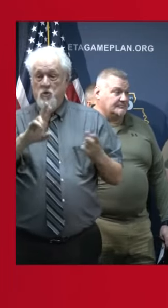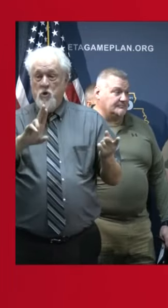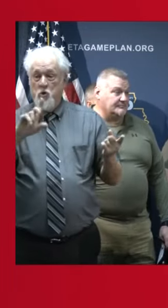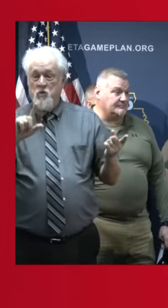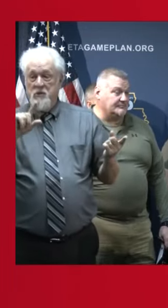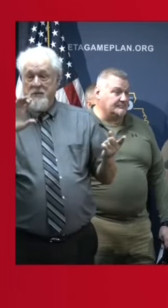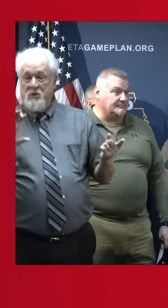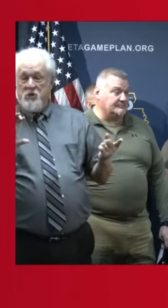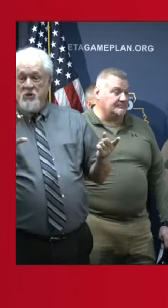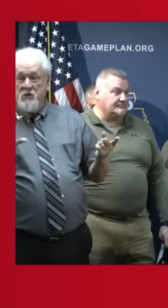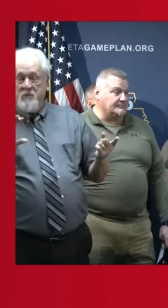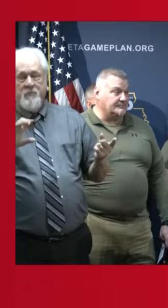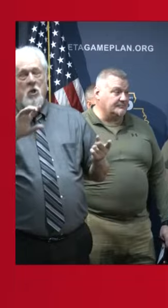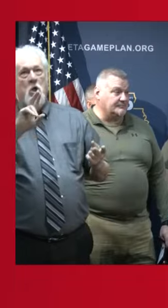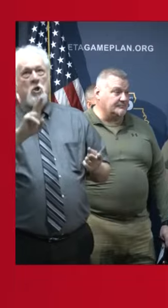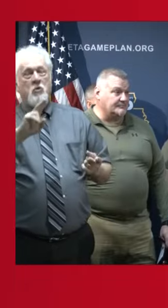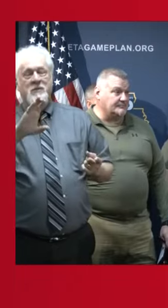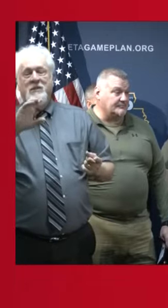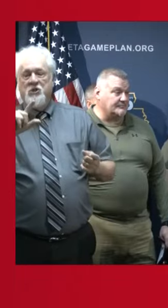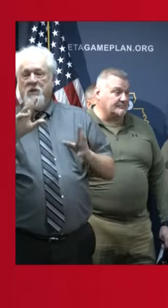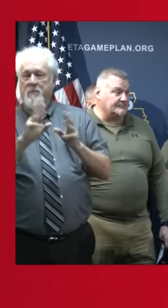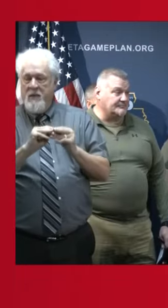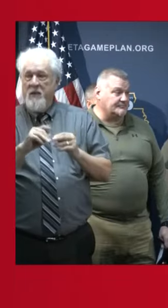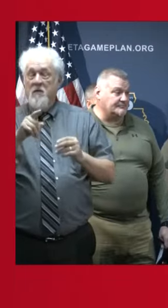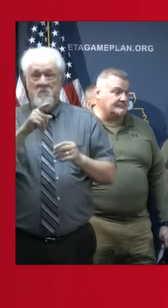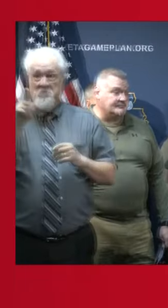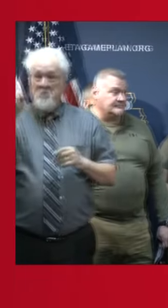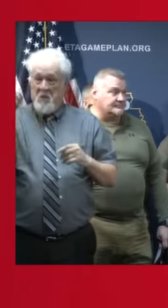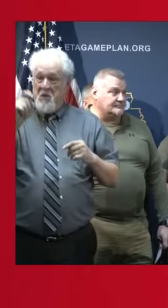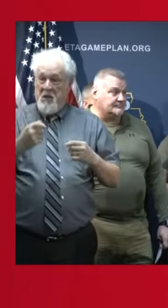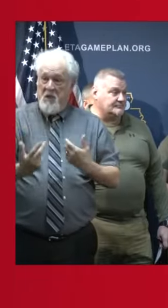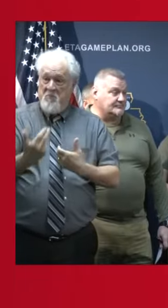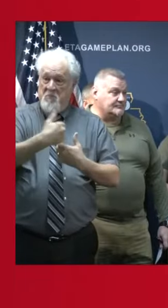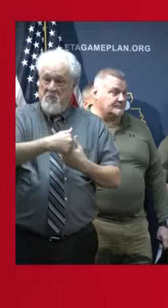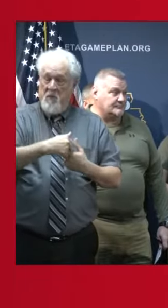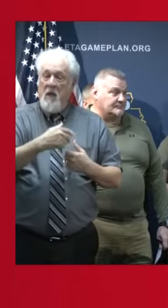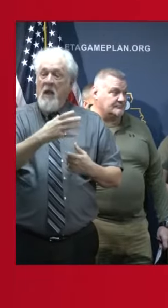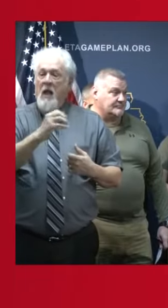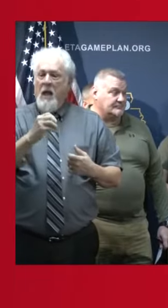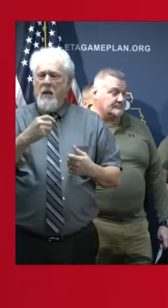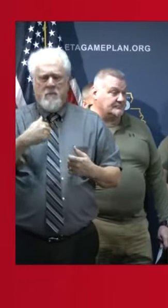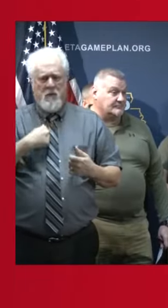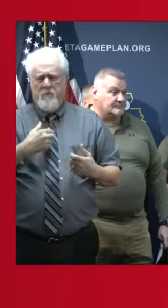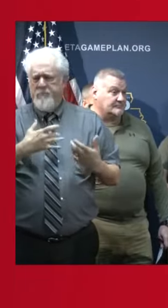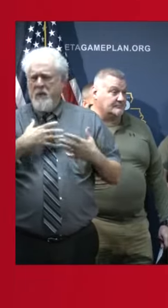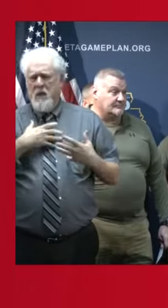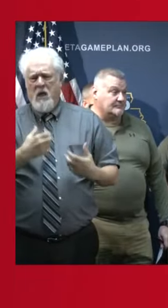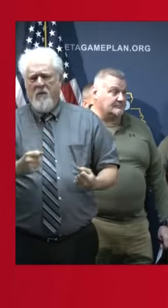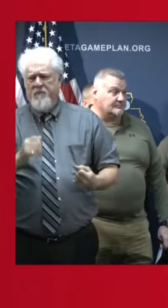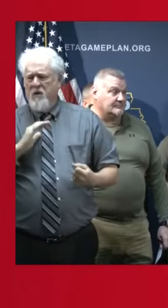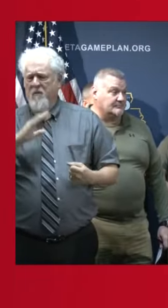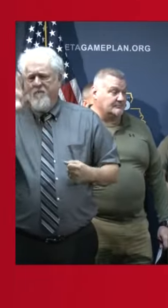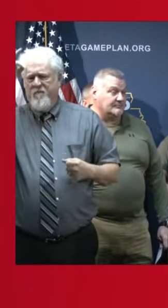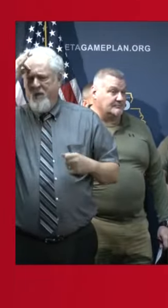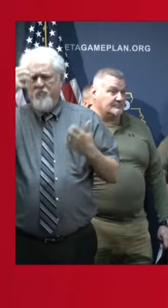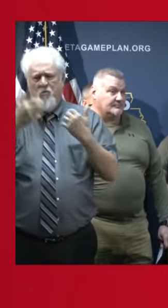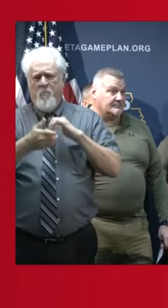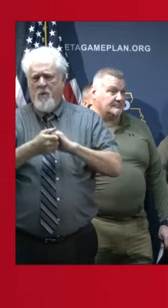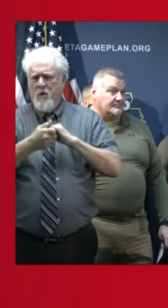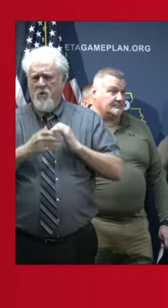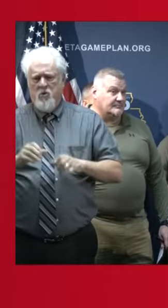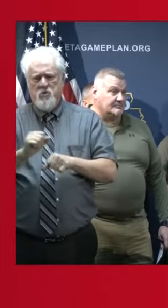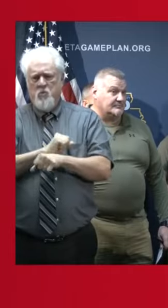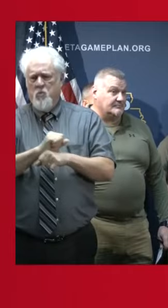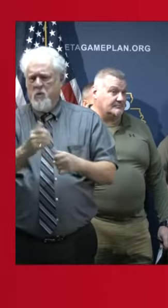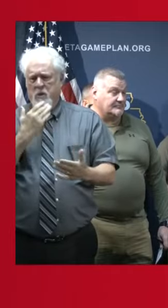so that they could participate as well. And I am fully confident that our federal partners are working